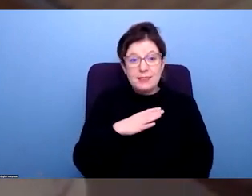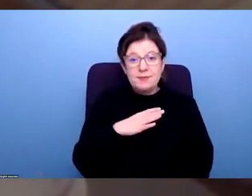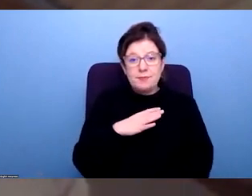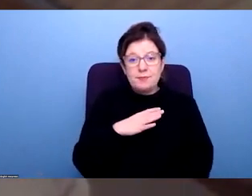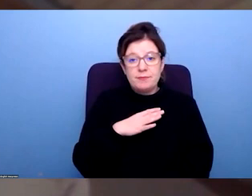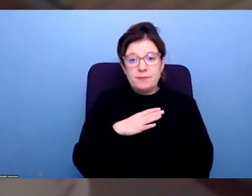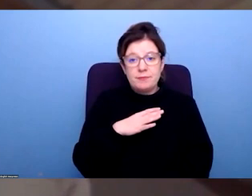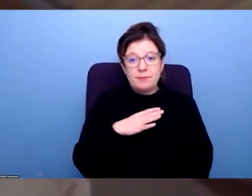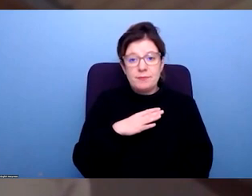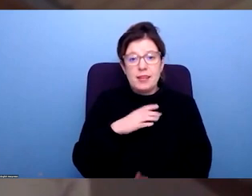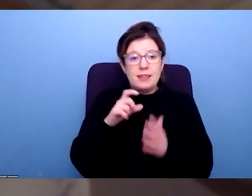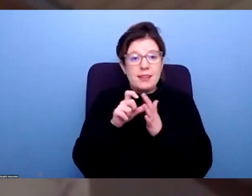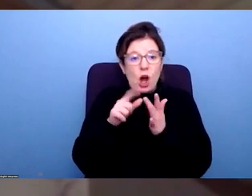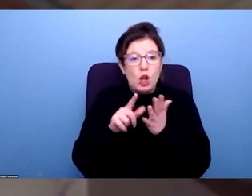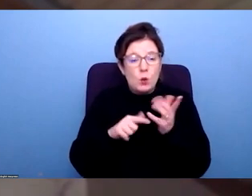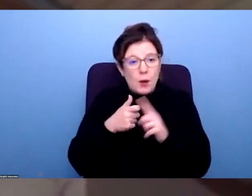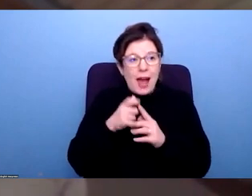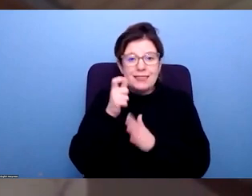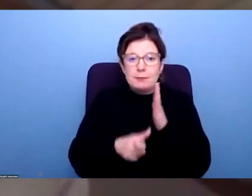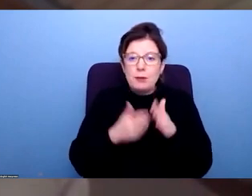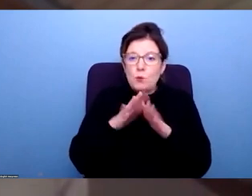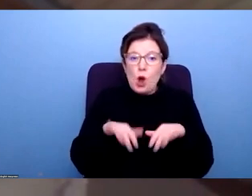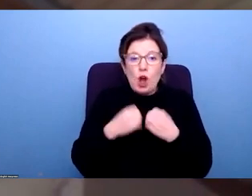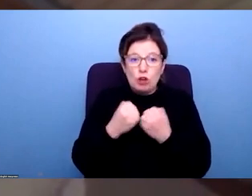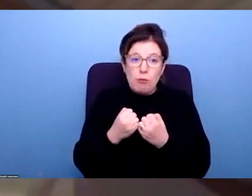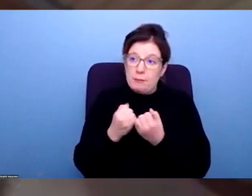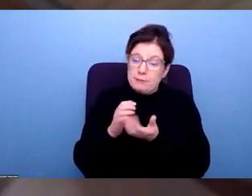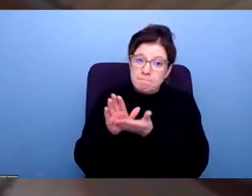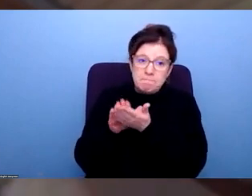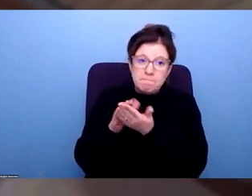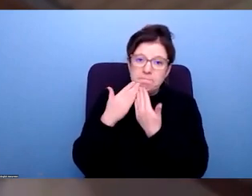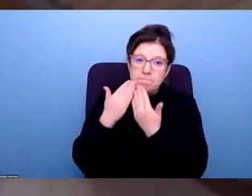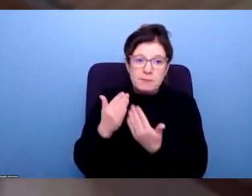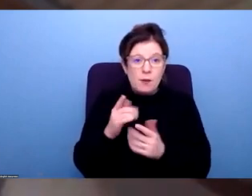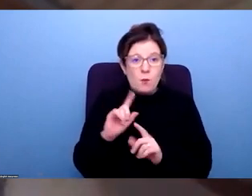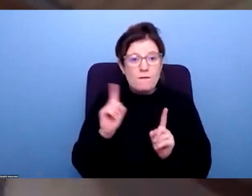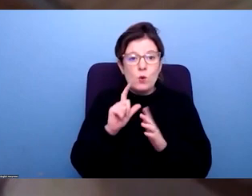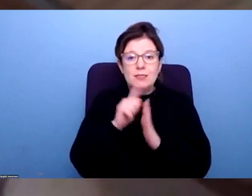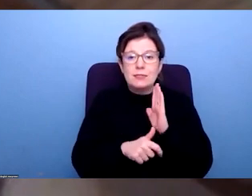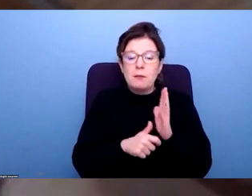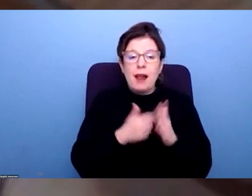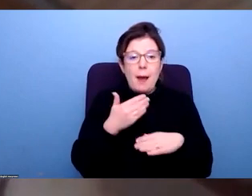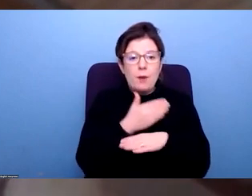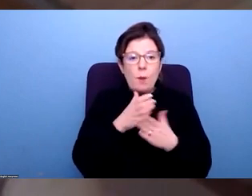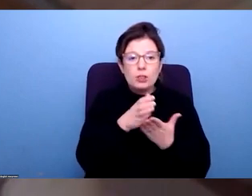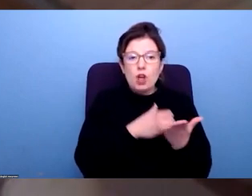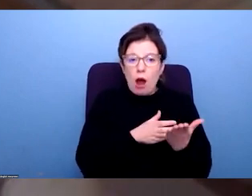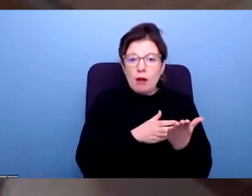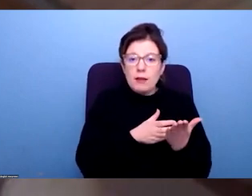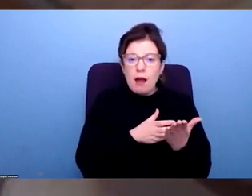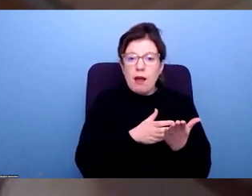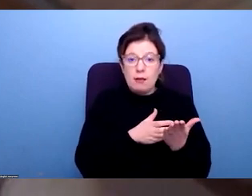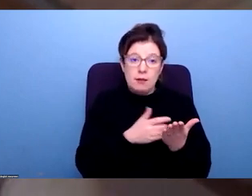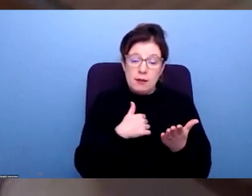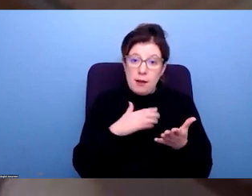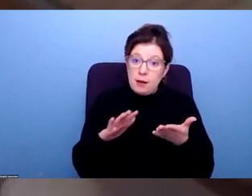the DR UK and disability work group and others around developing disability employment charter, which we're right, which we're